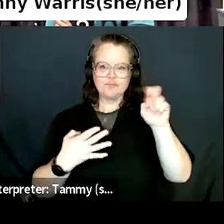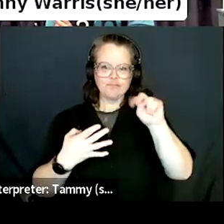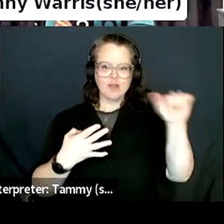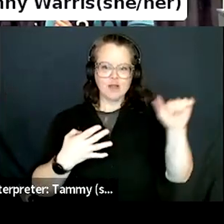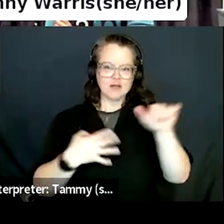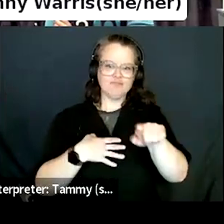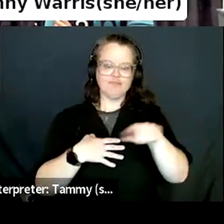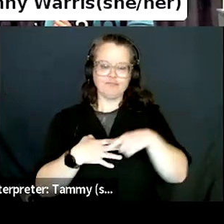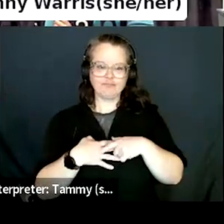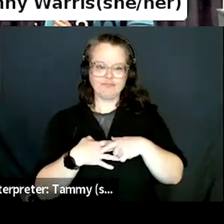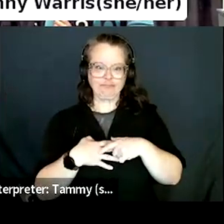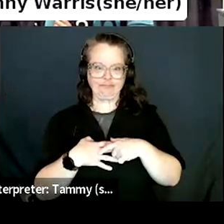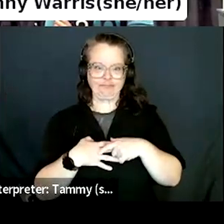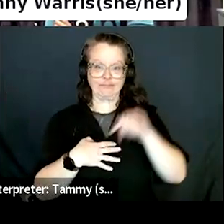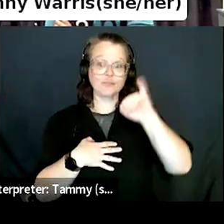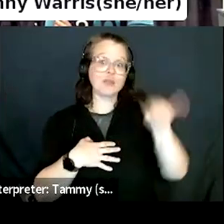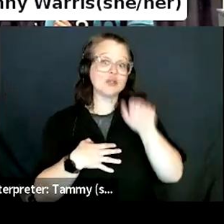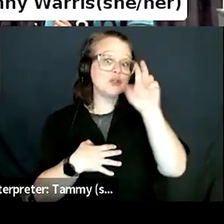January. Um,